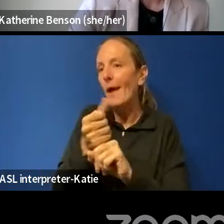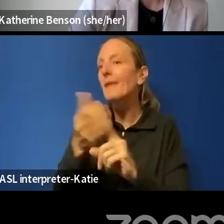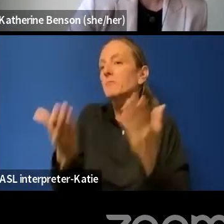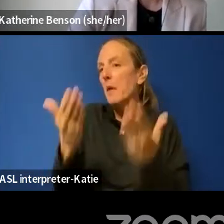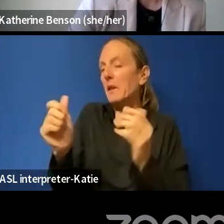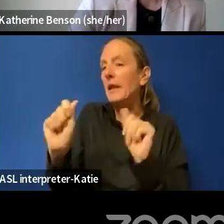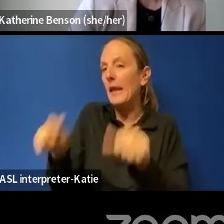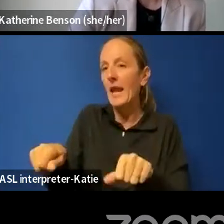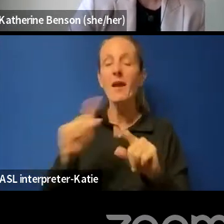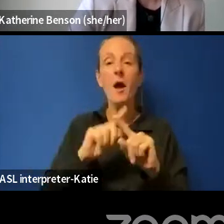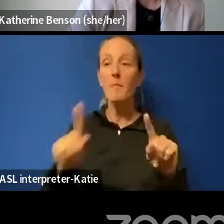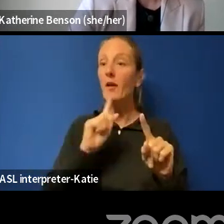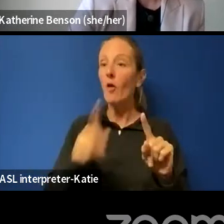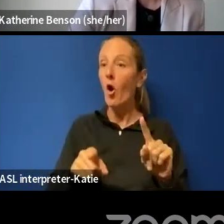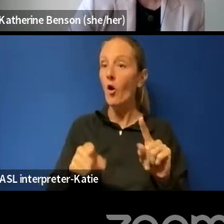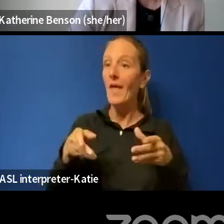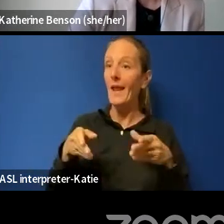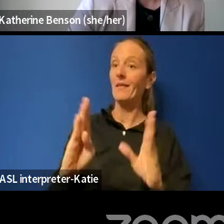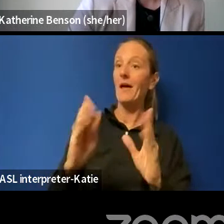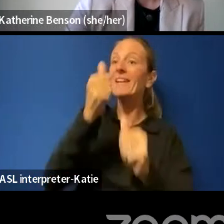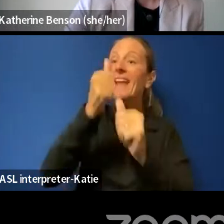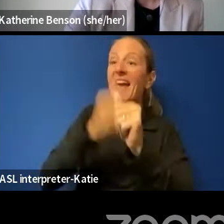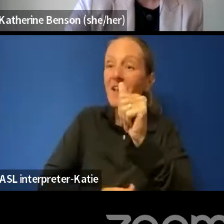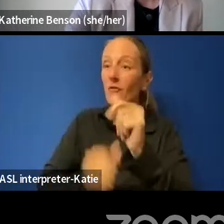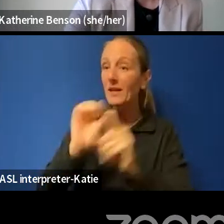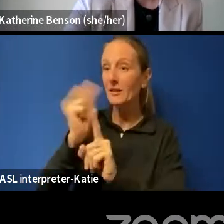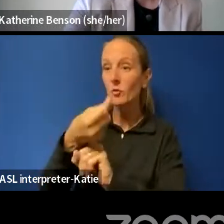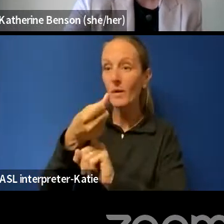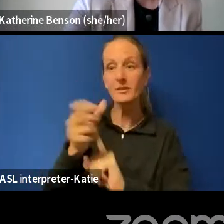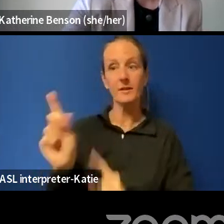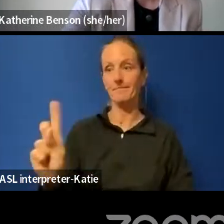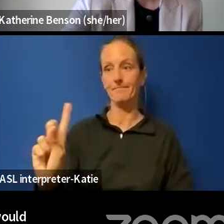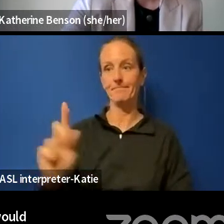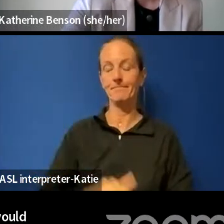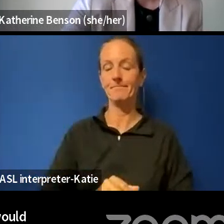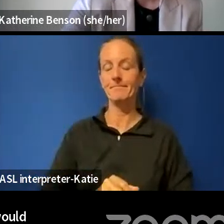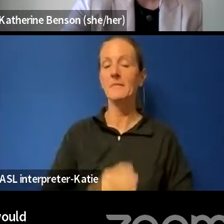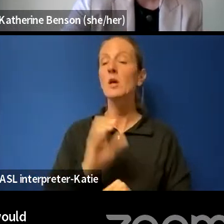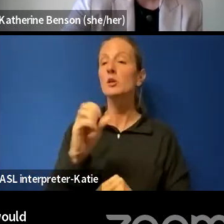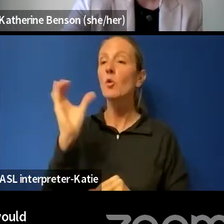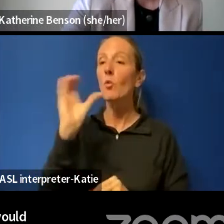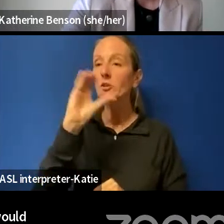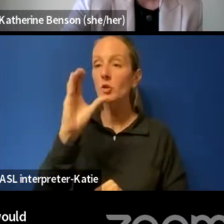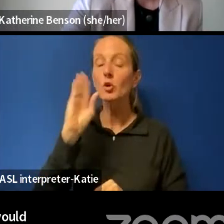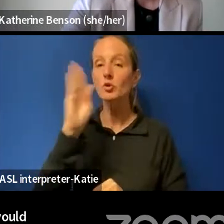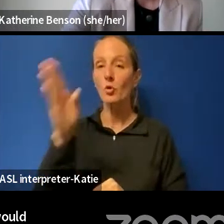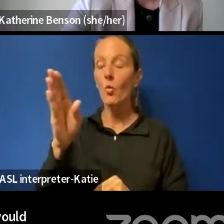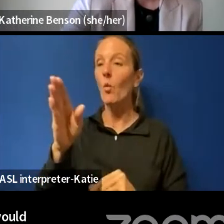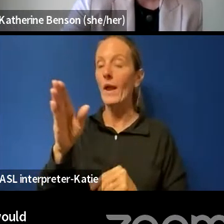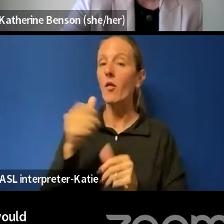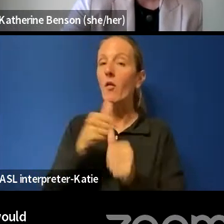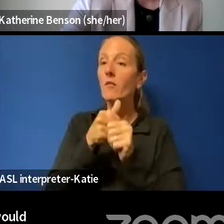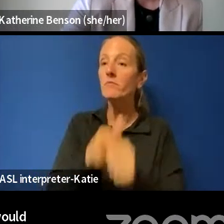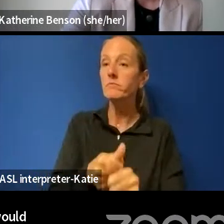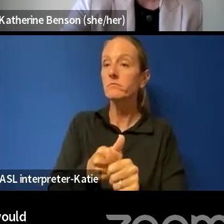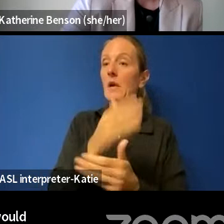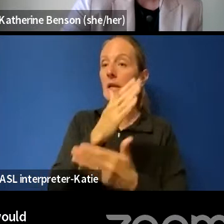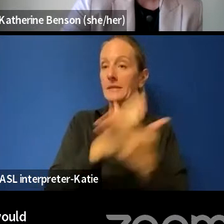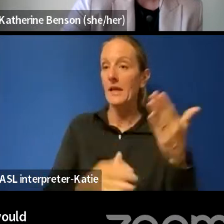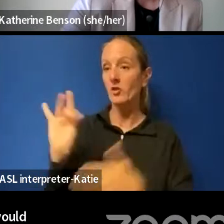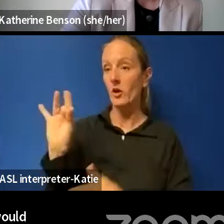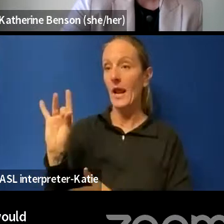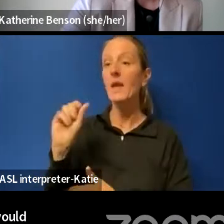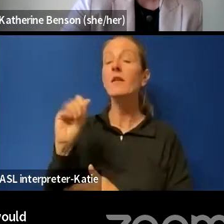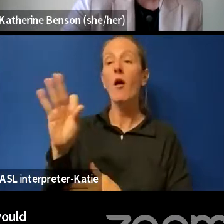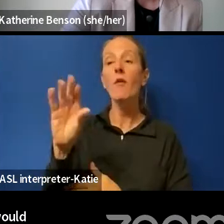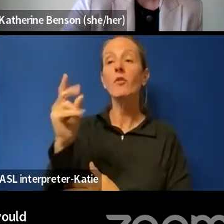in every circumstances in searching a cell phone, but a search will be said to be compliant with section eight of the charter